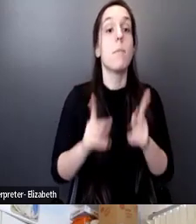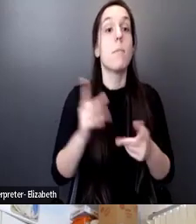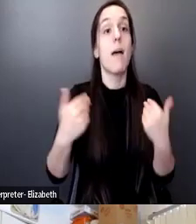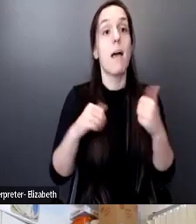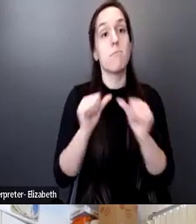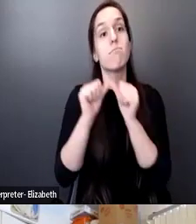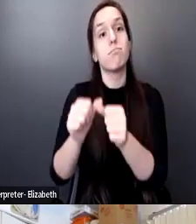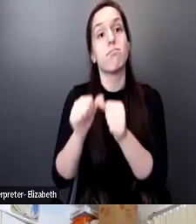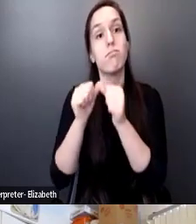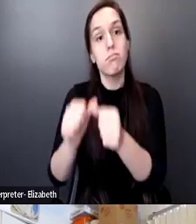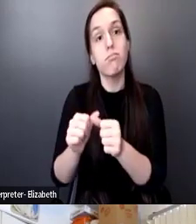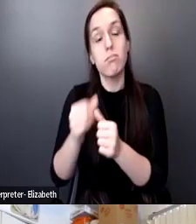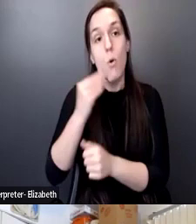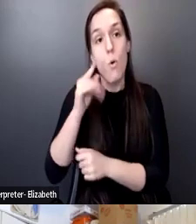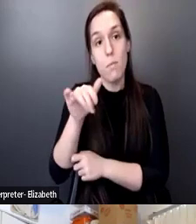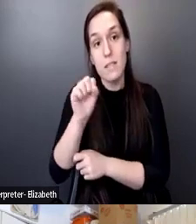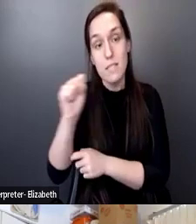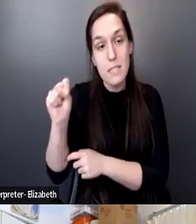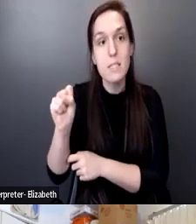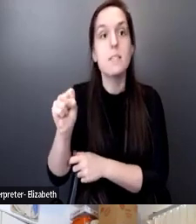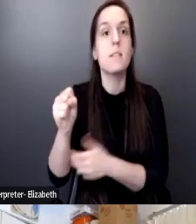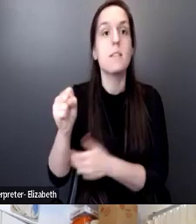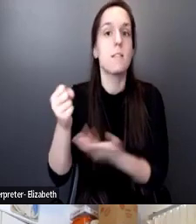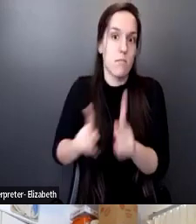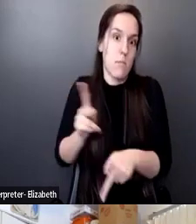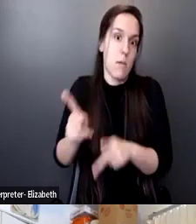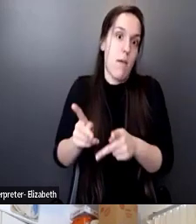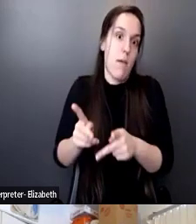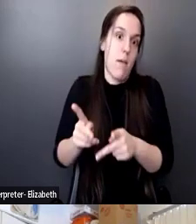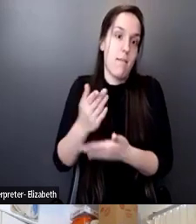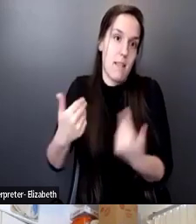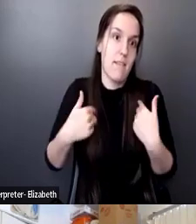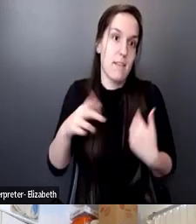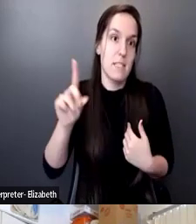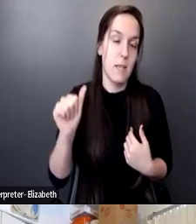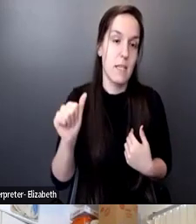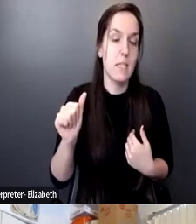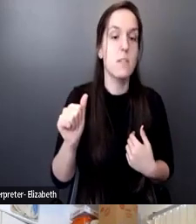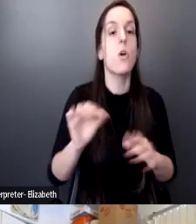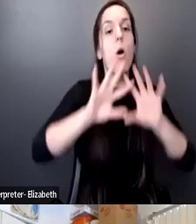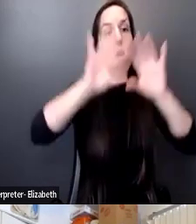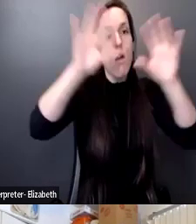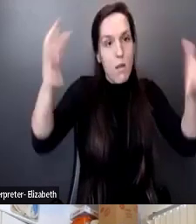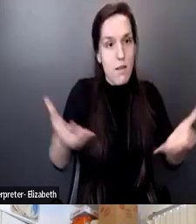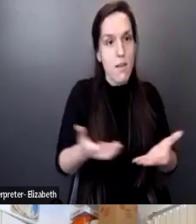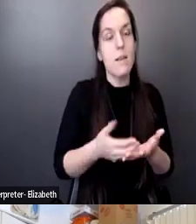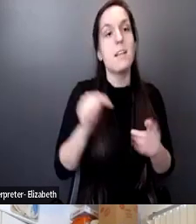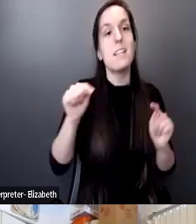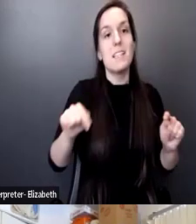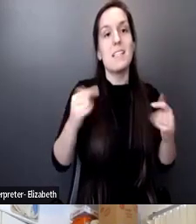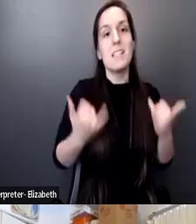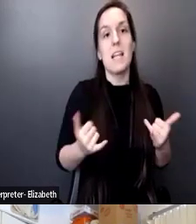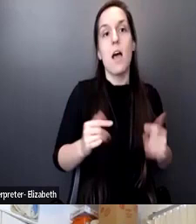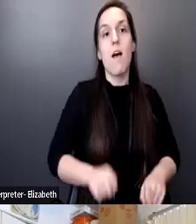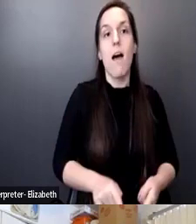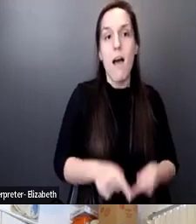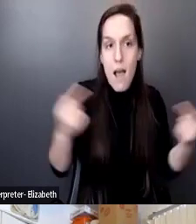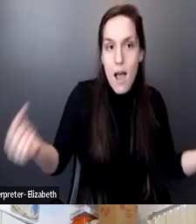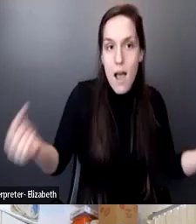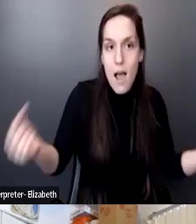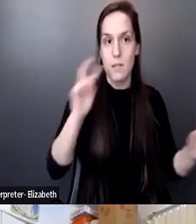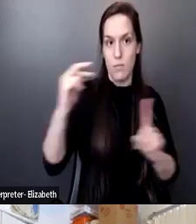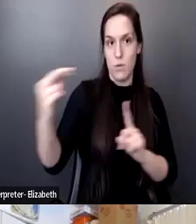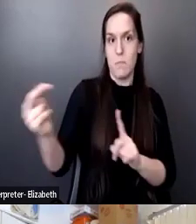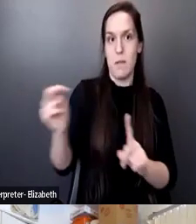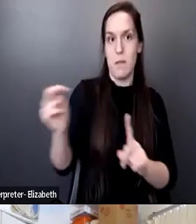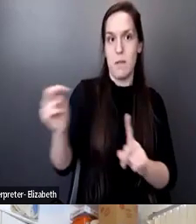are people with disabilities. So really looking at things from a different, like almost the total opposite perspective that has,